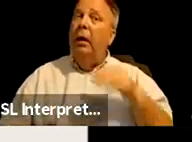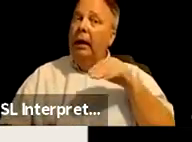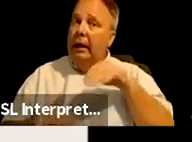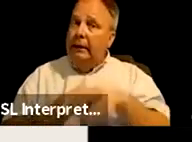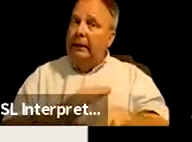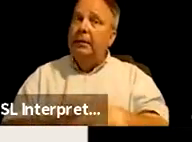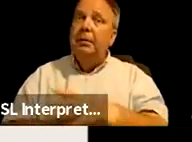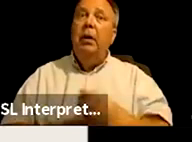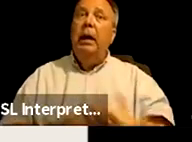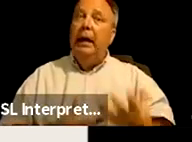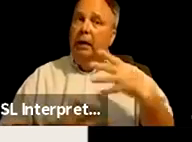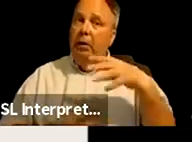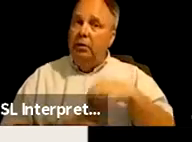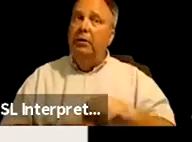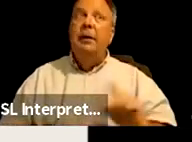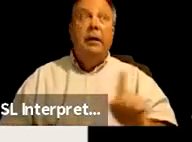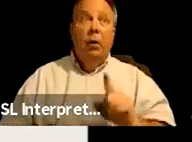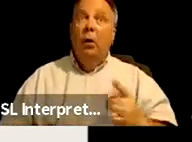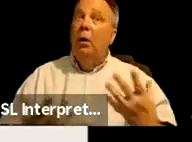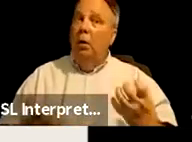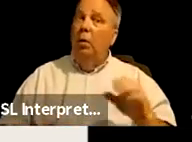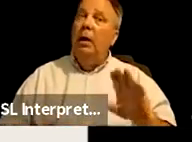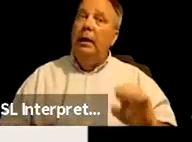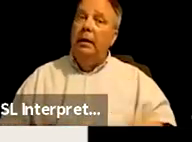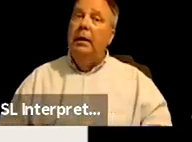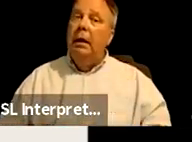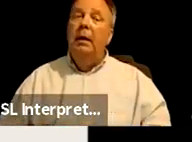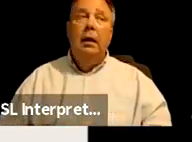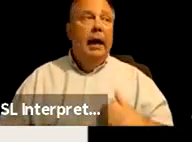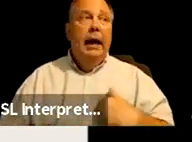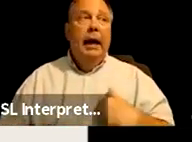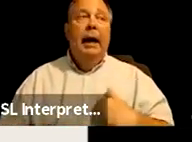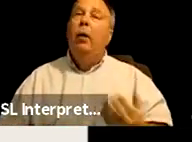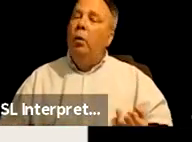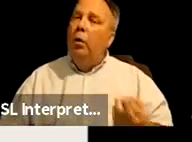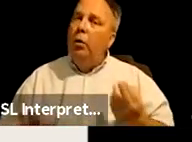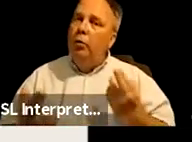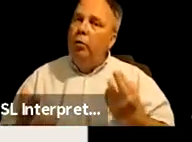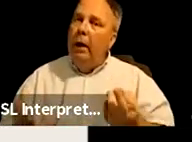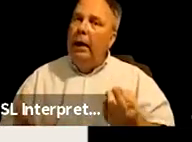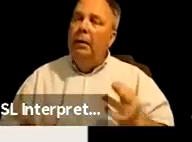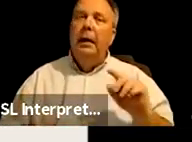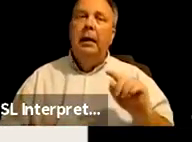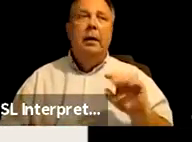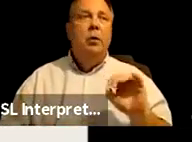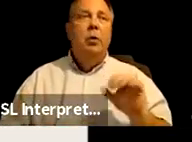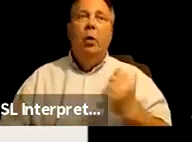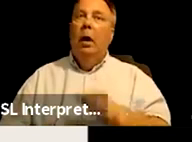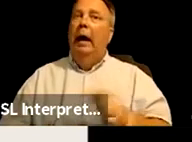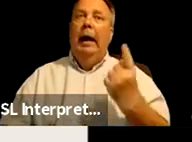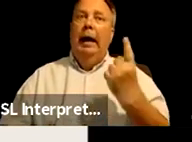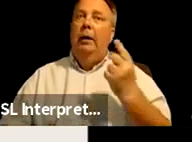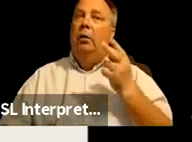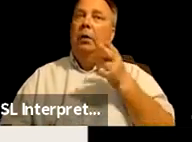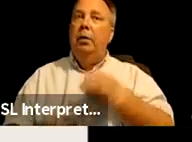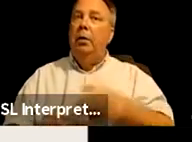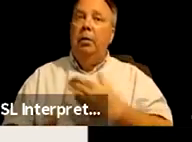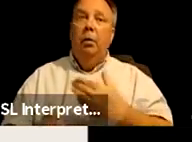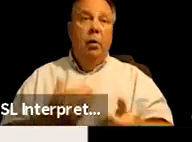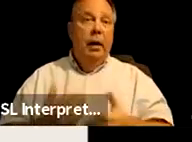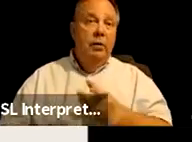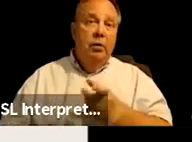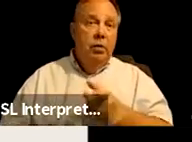and inclusivity is where we want it to be. I would recommend to anyone participating, whether you